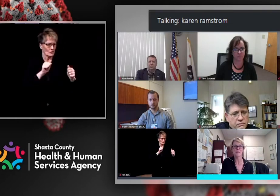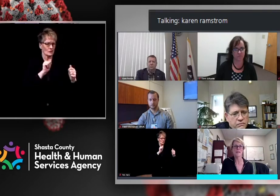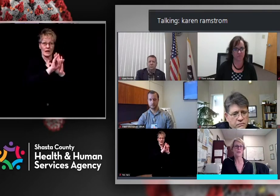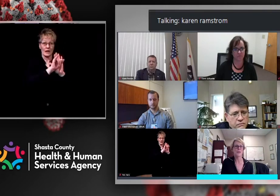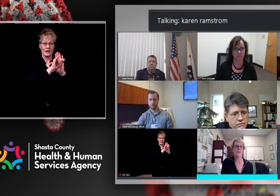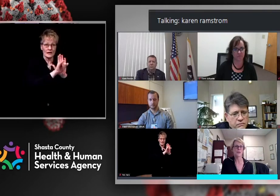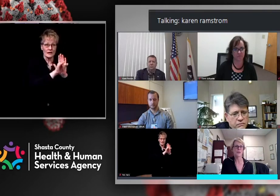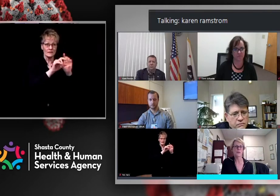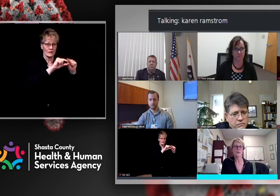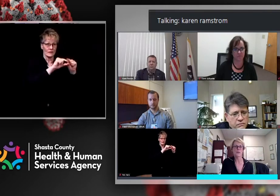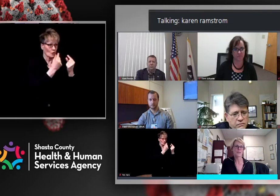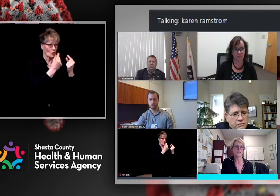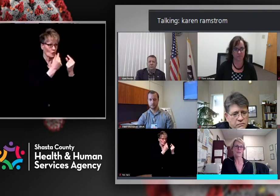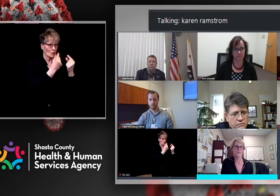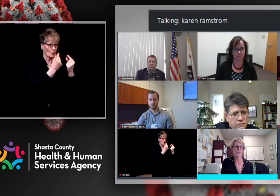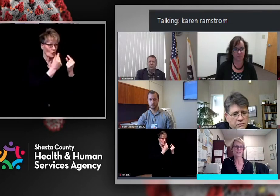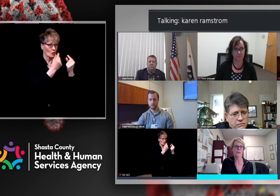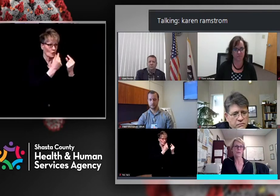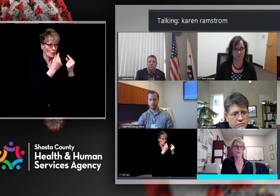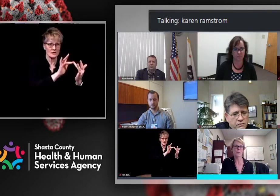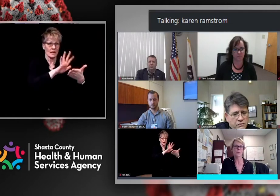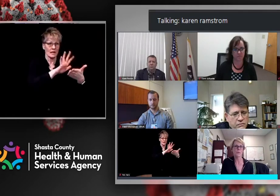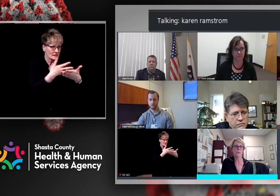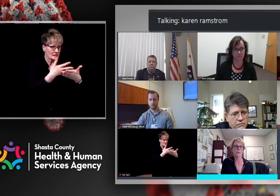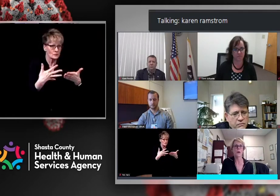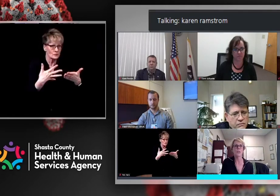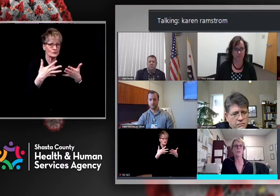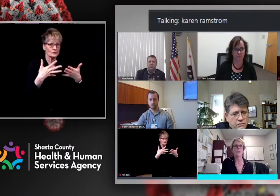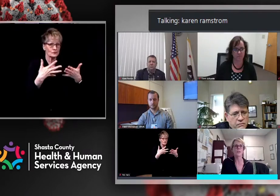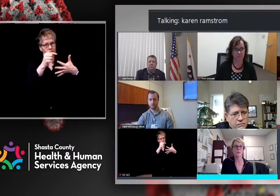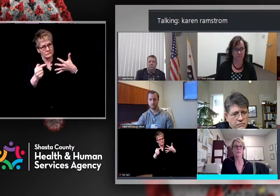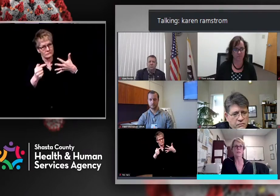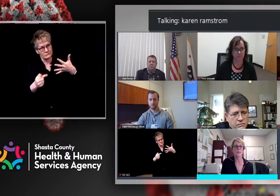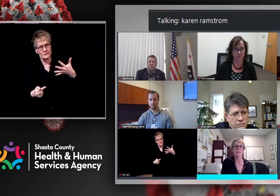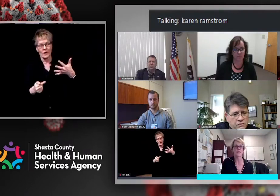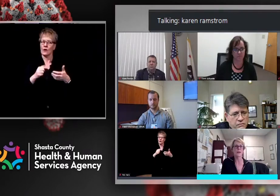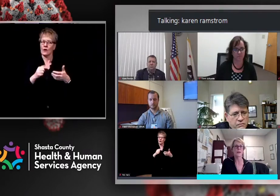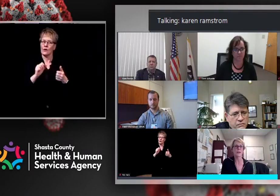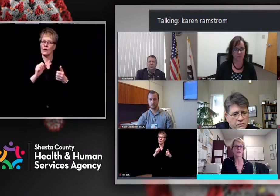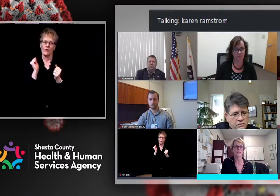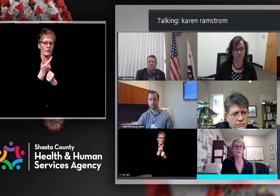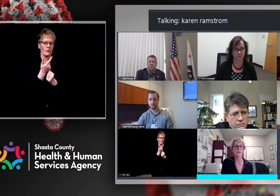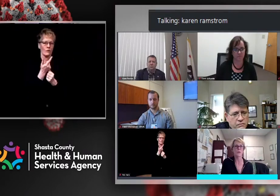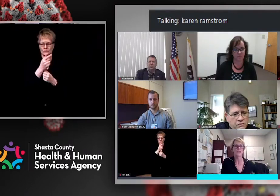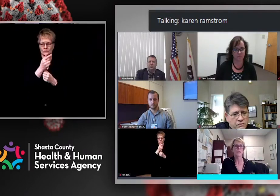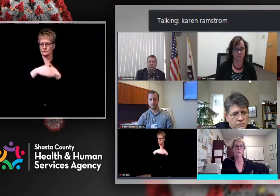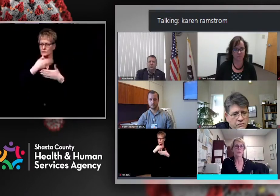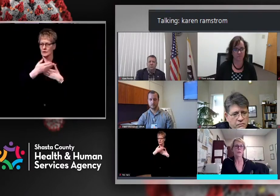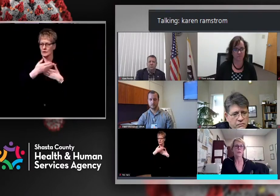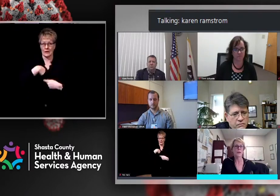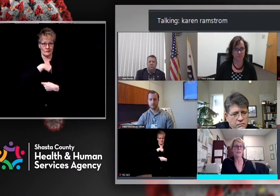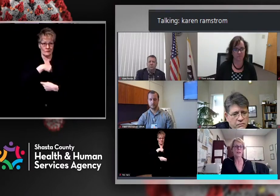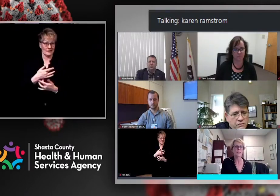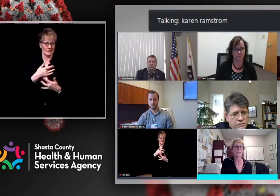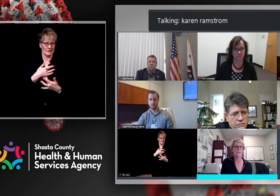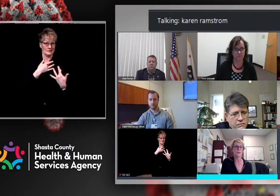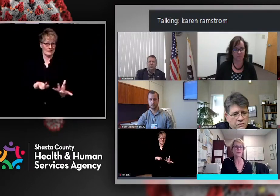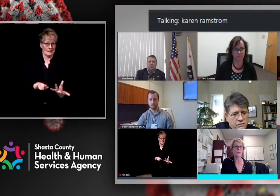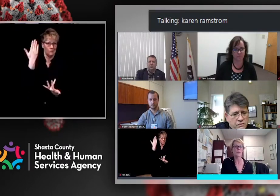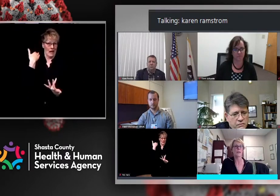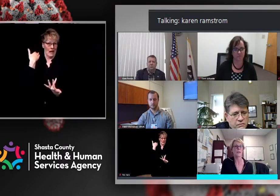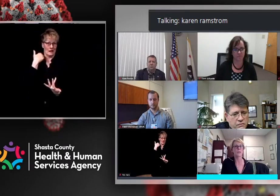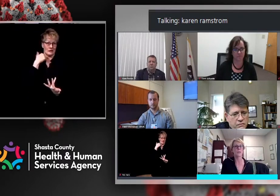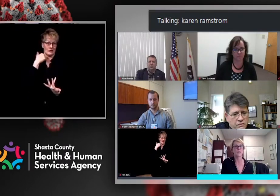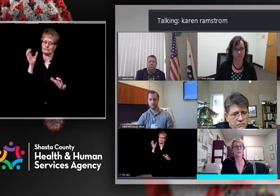them. You know, they're processes that we don't normally do. And so it's all of those pieces, getting providers enrolled. We can only provide vaccine to